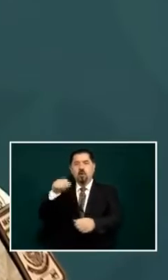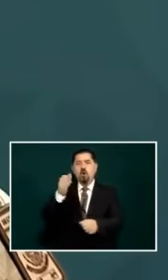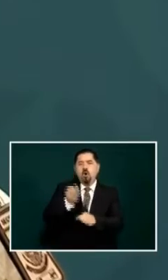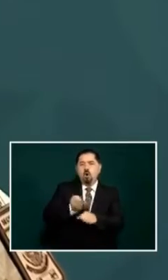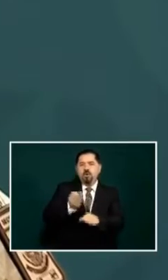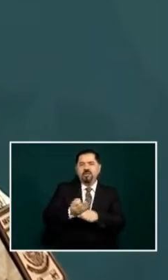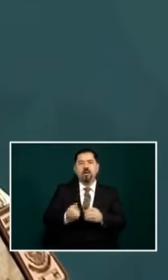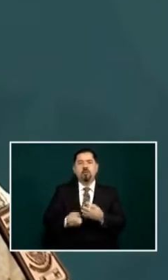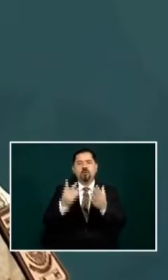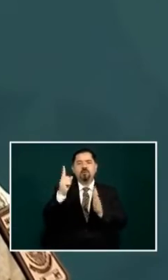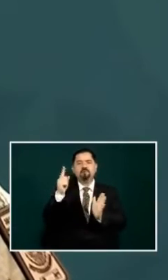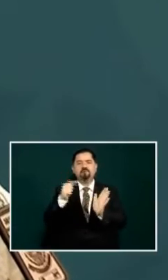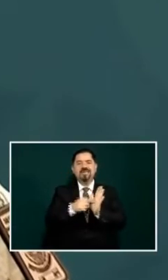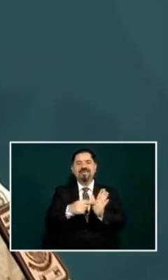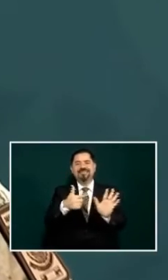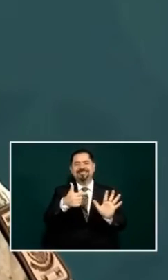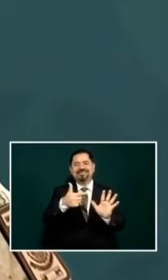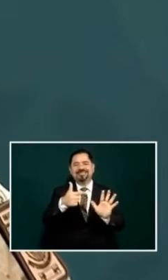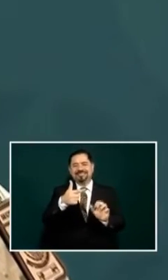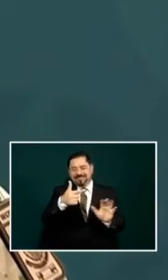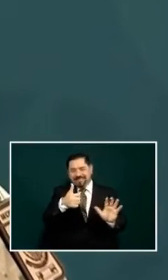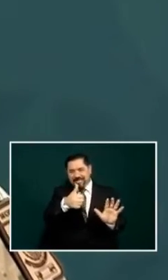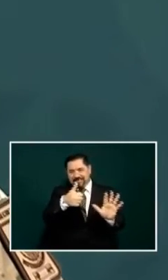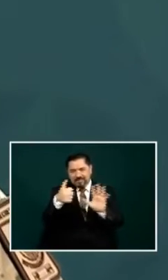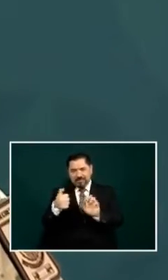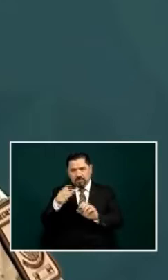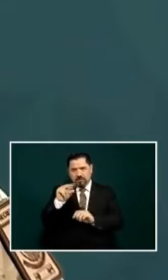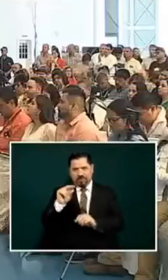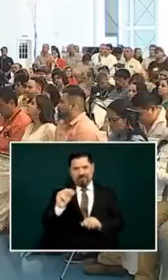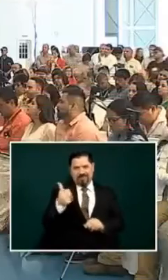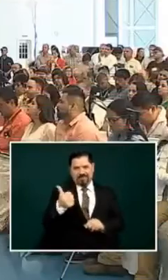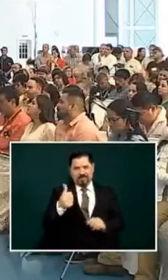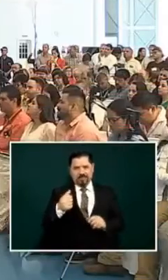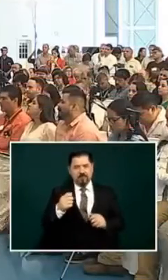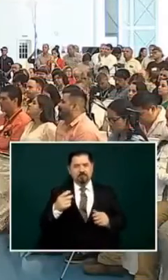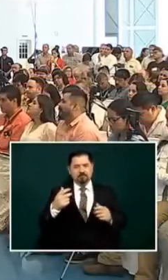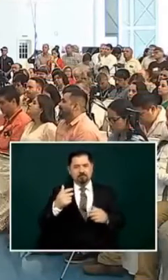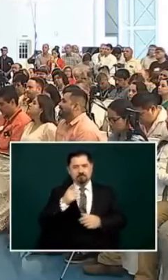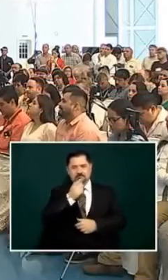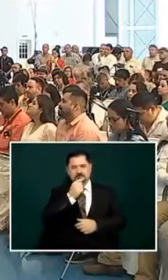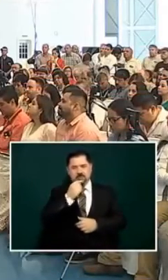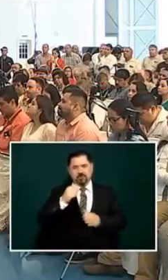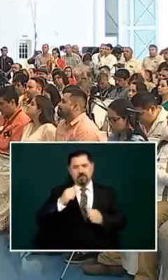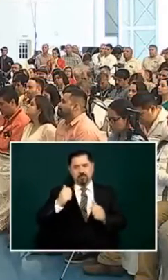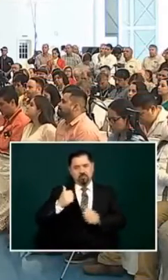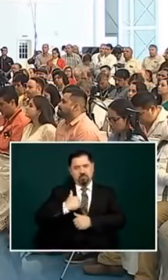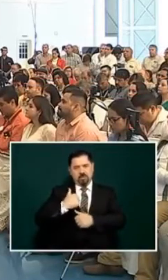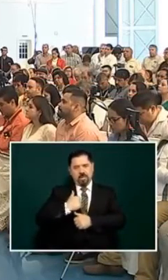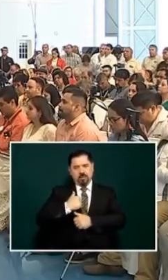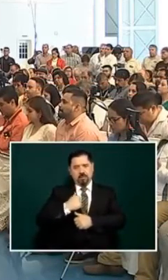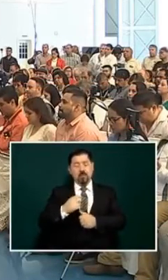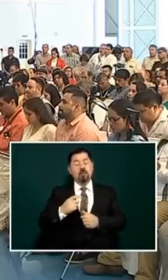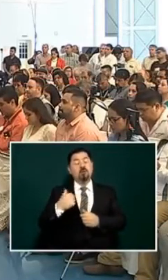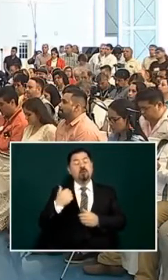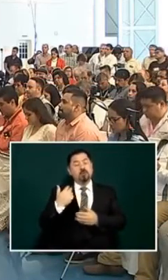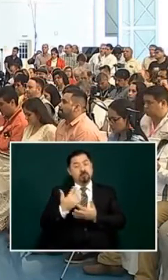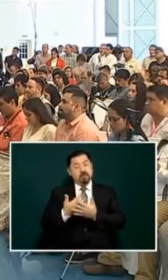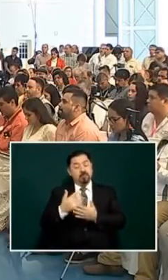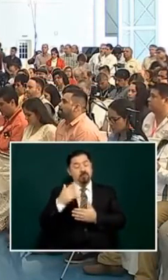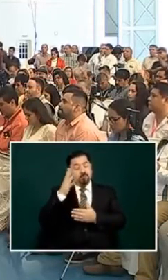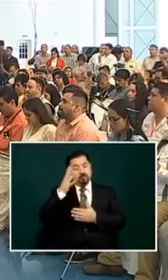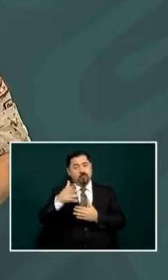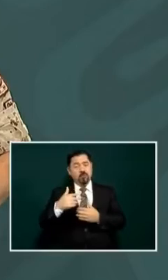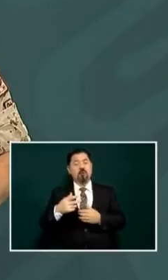they have 186 units that are working there and we expect 1 800